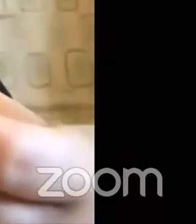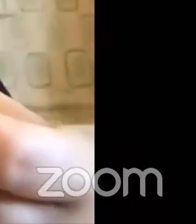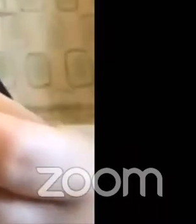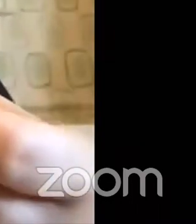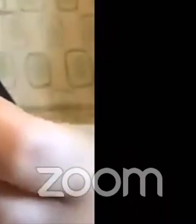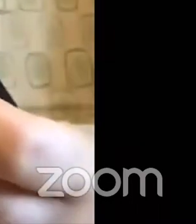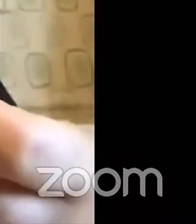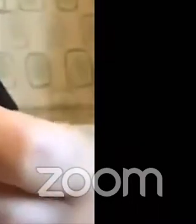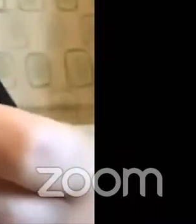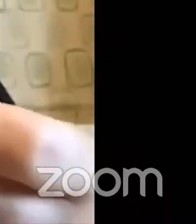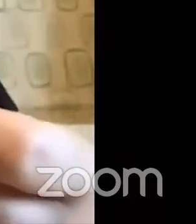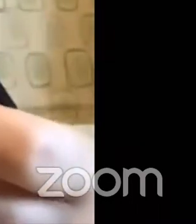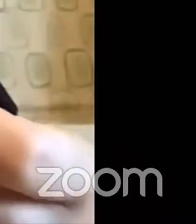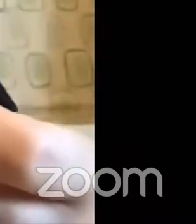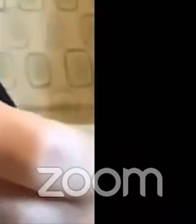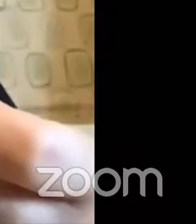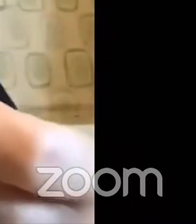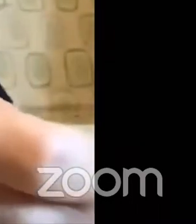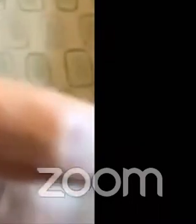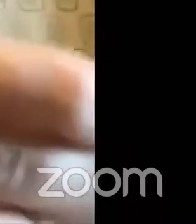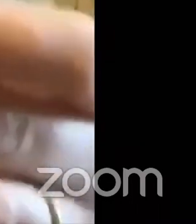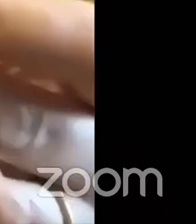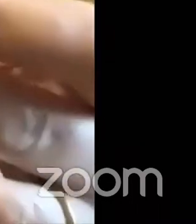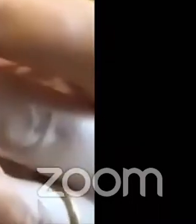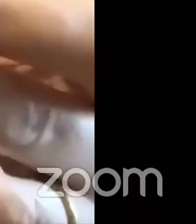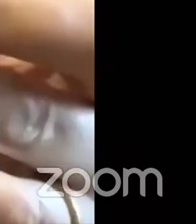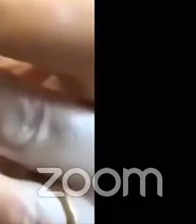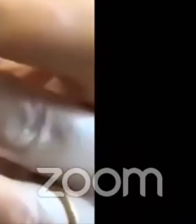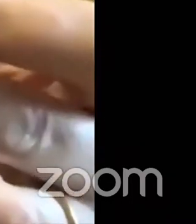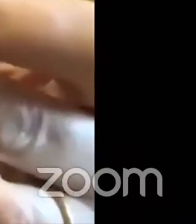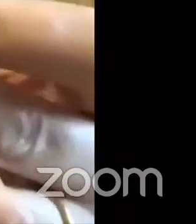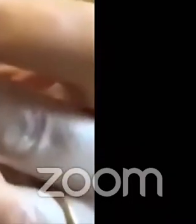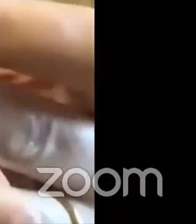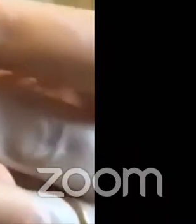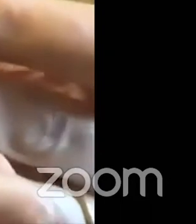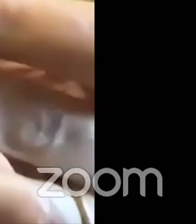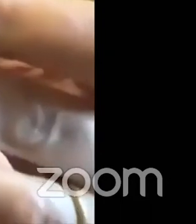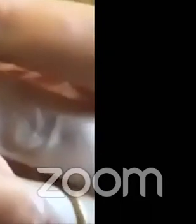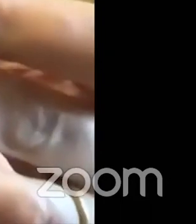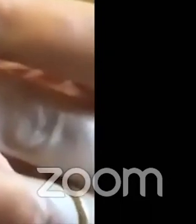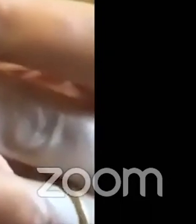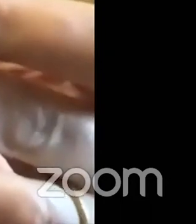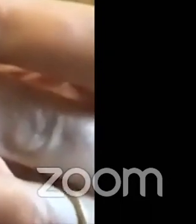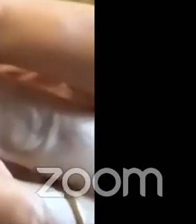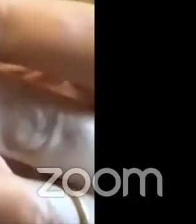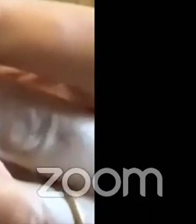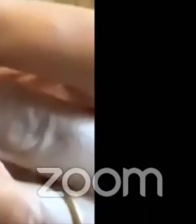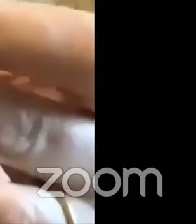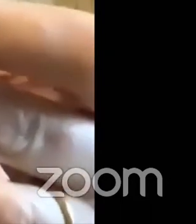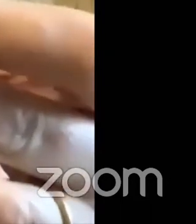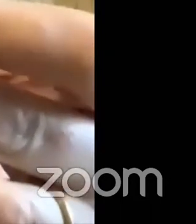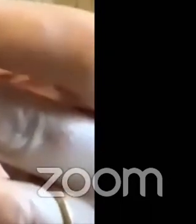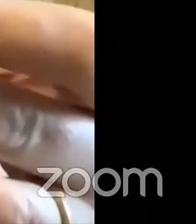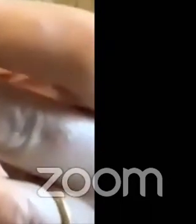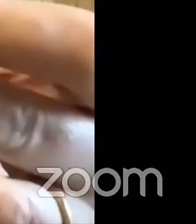even smaller balls just like so